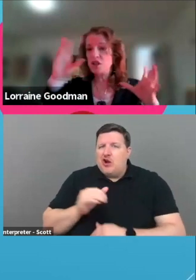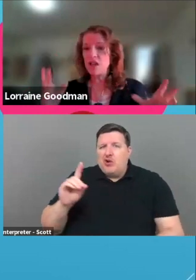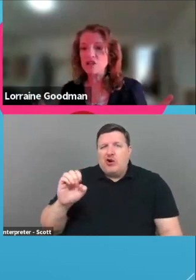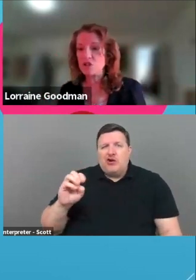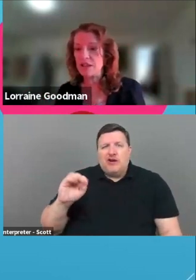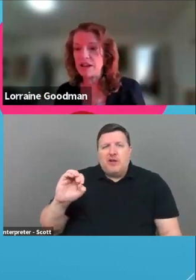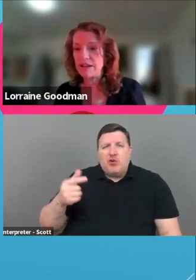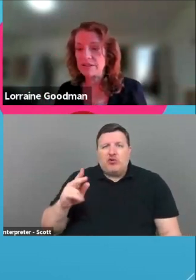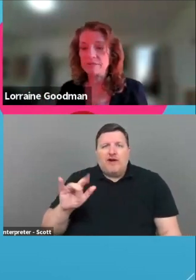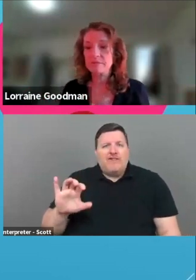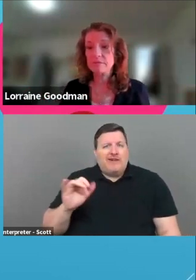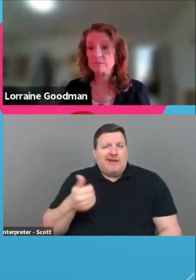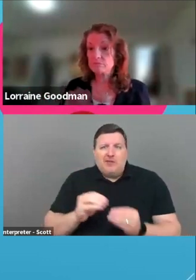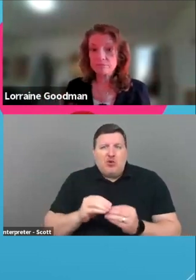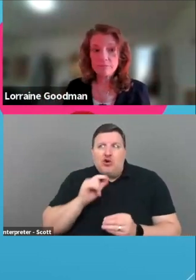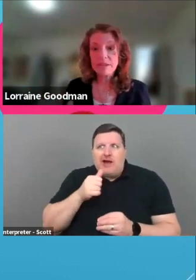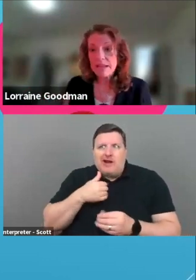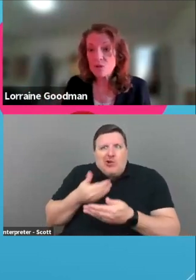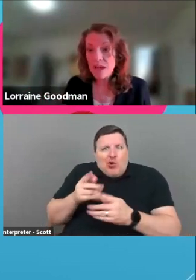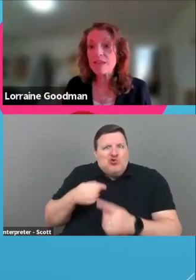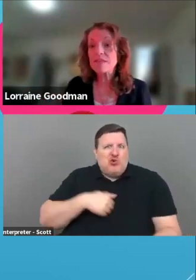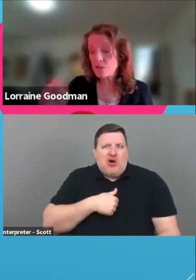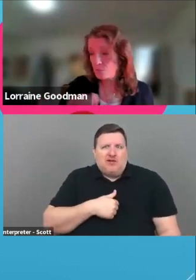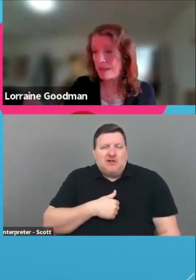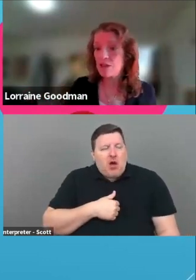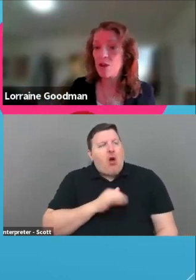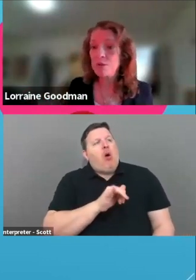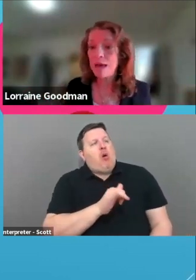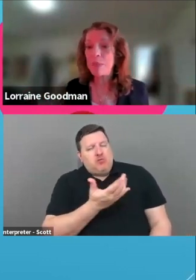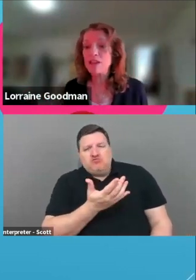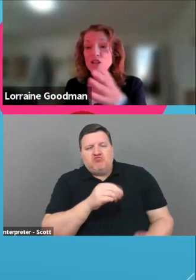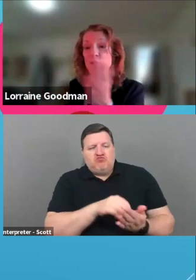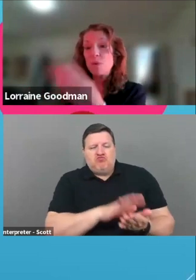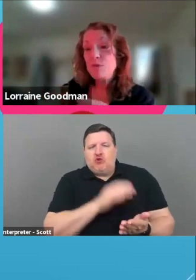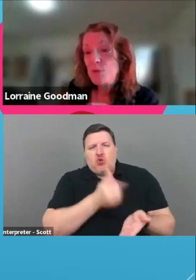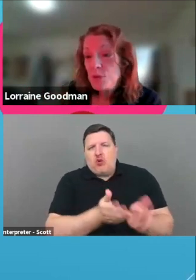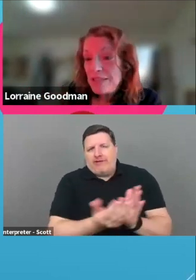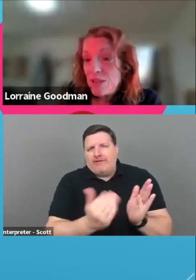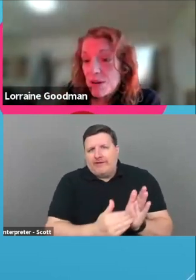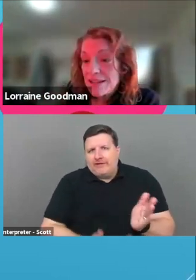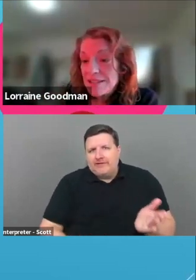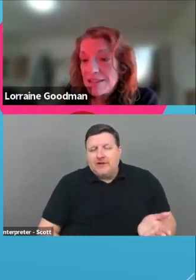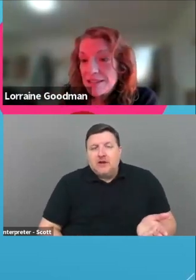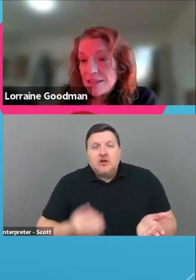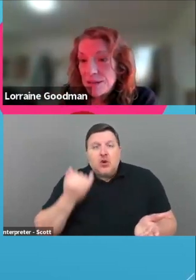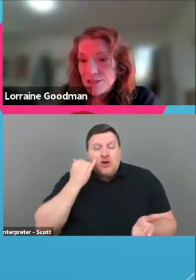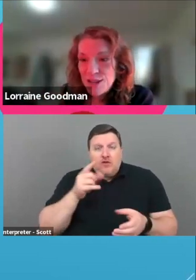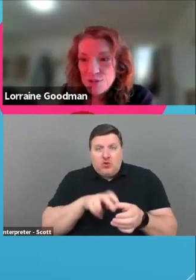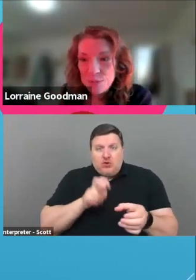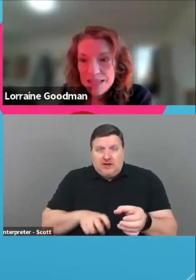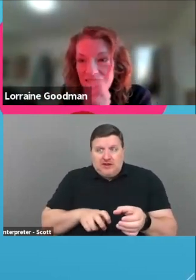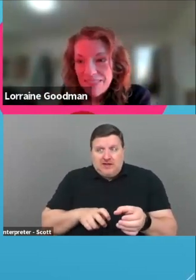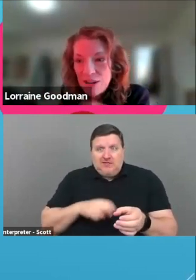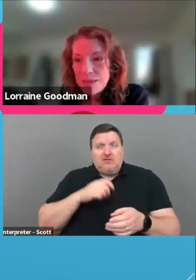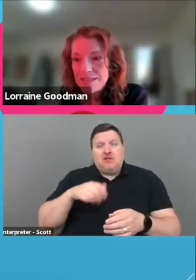geological area. That's okay. Then you make a note about that. So if you do leave the organization, someone else